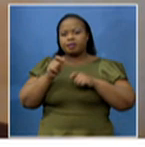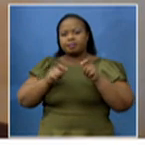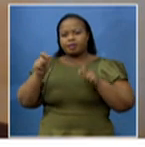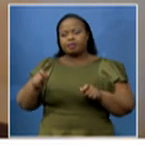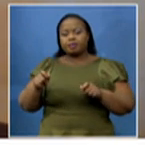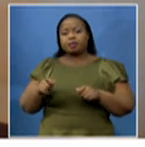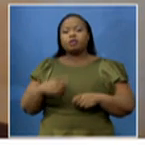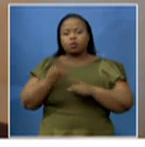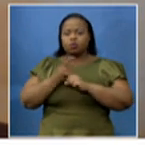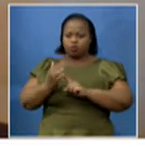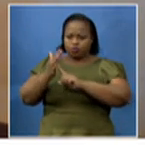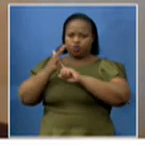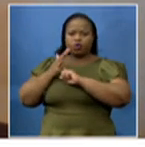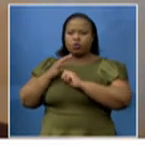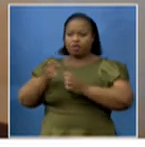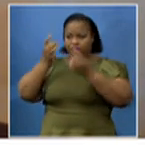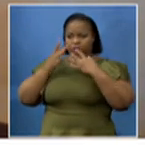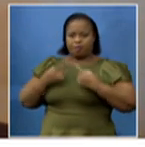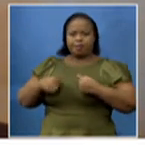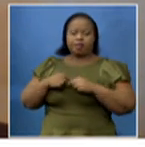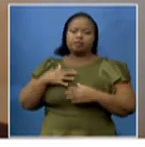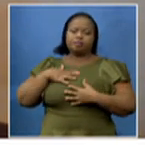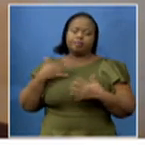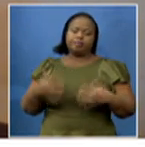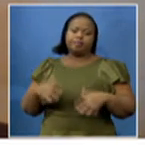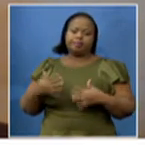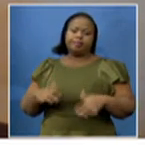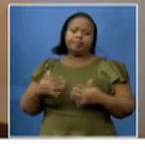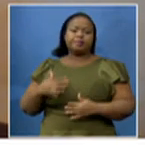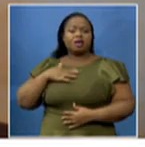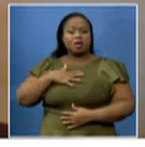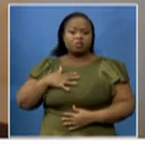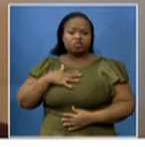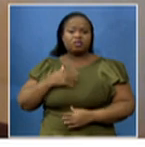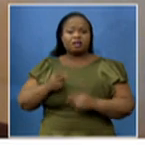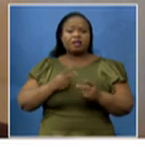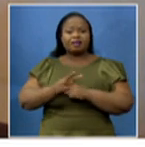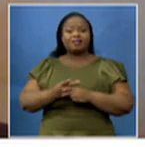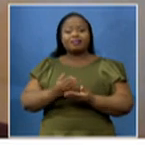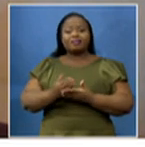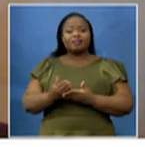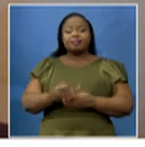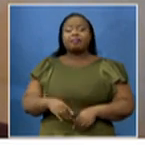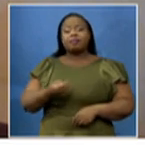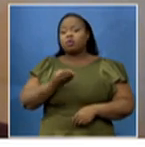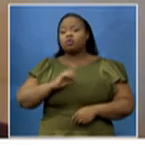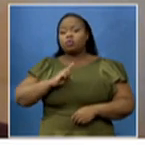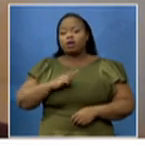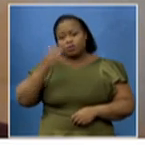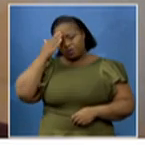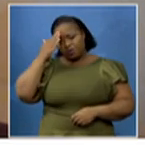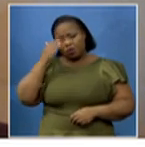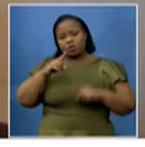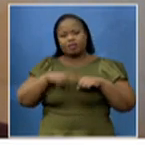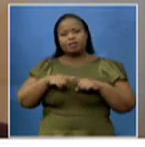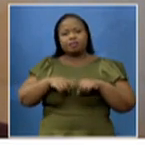expressed an appreciation and also a disparate dependency on health workers, but particularly on the